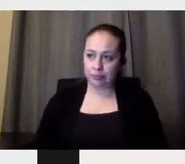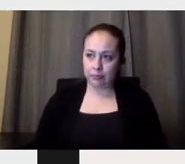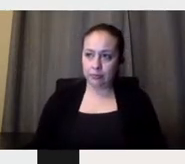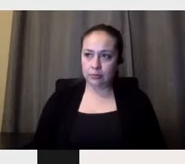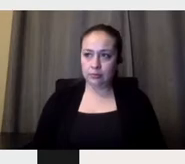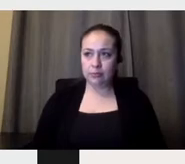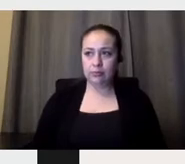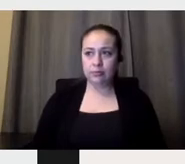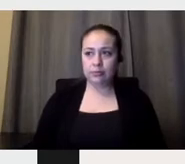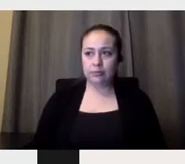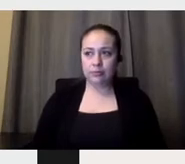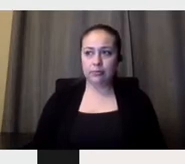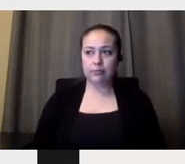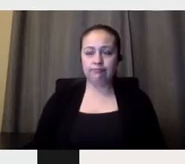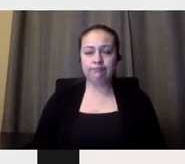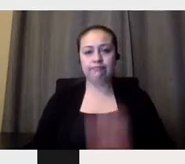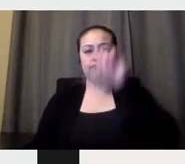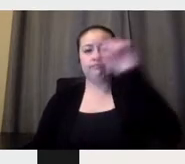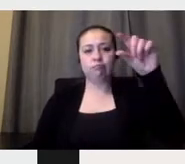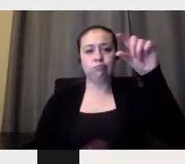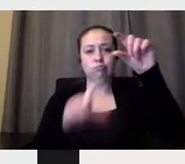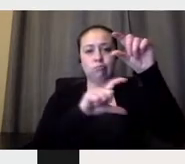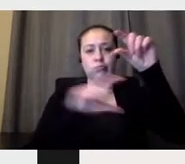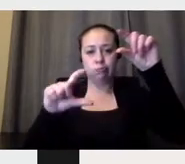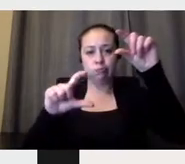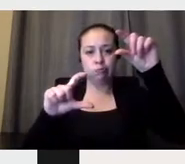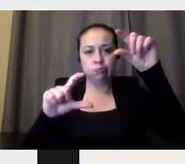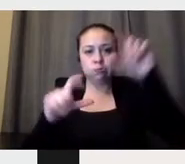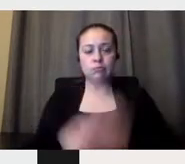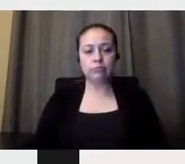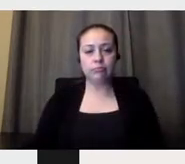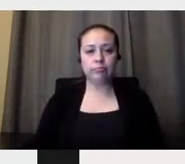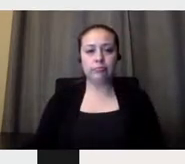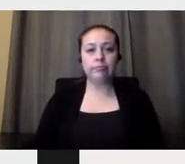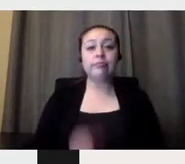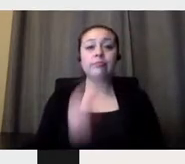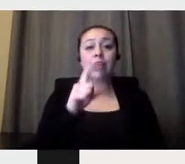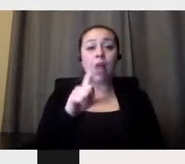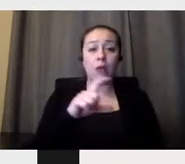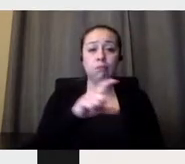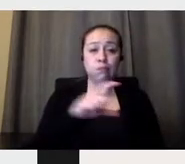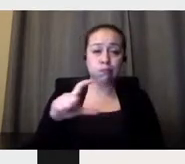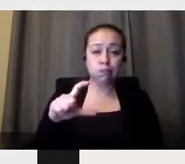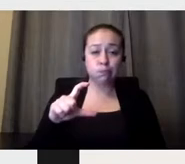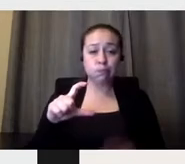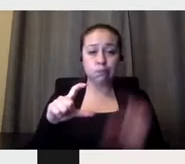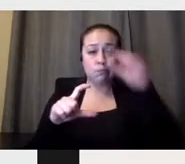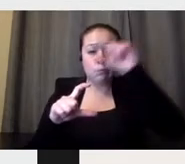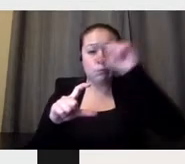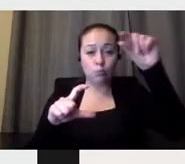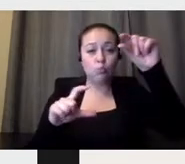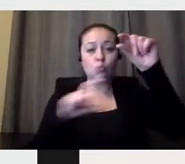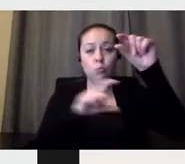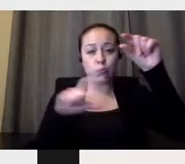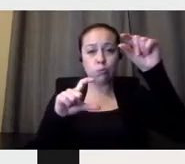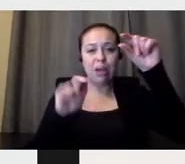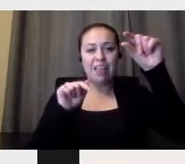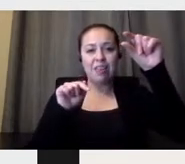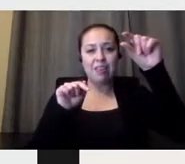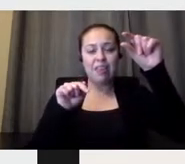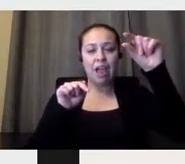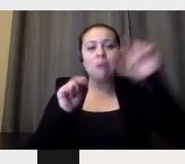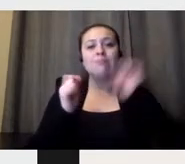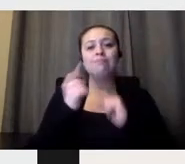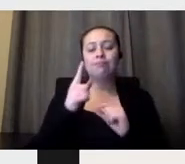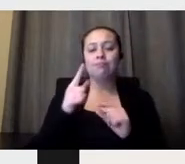headlines. And the bigger one is the one that defines how many photos the